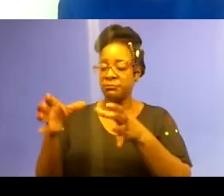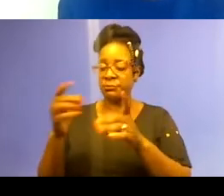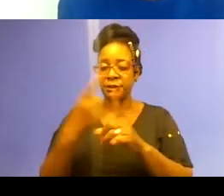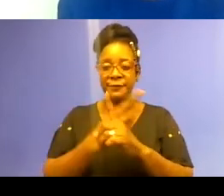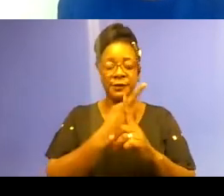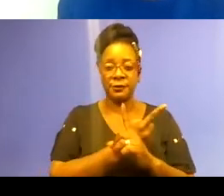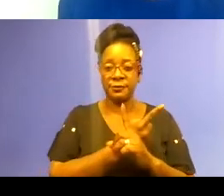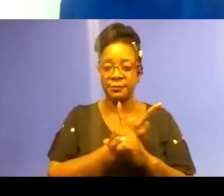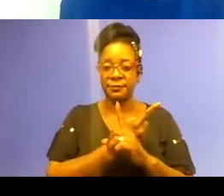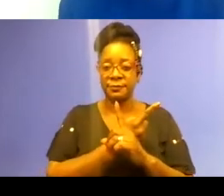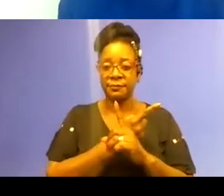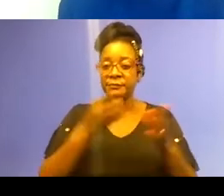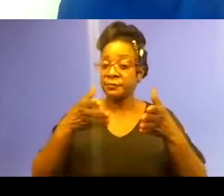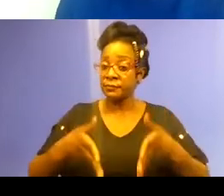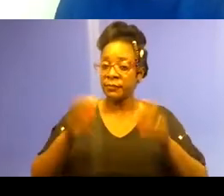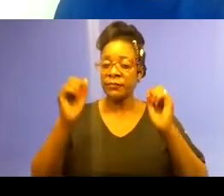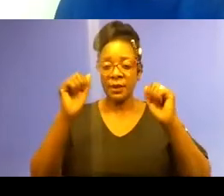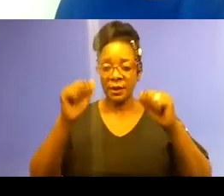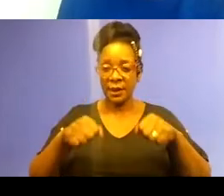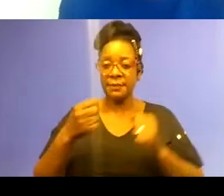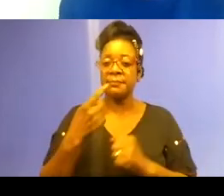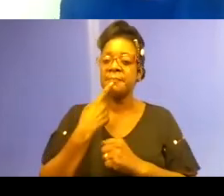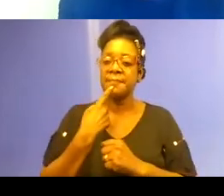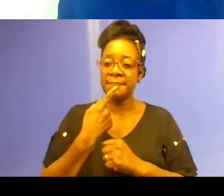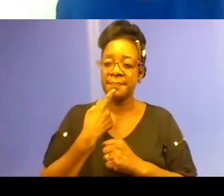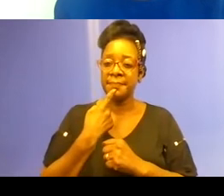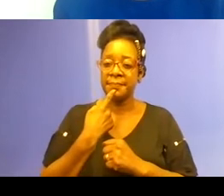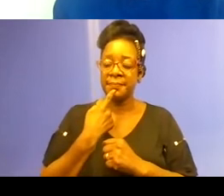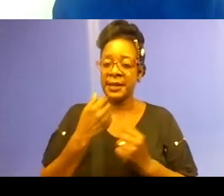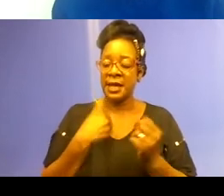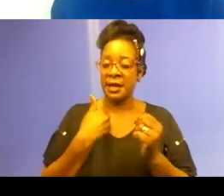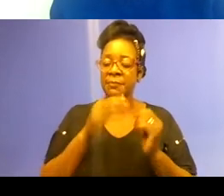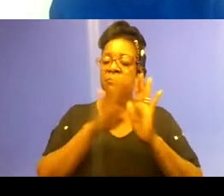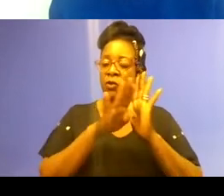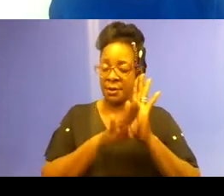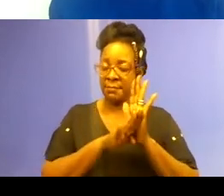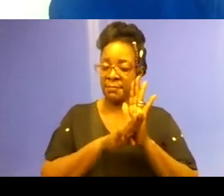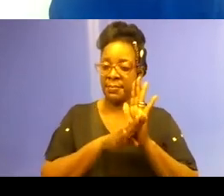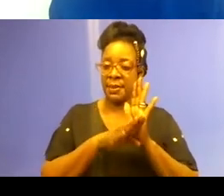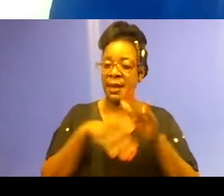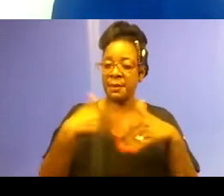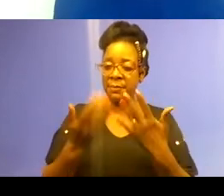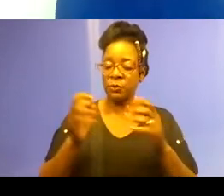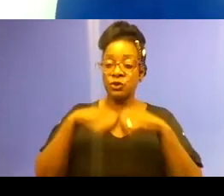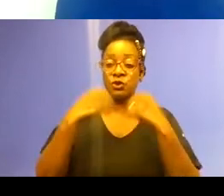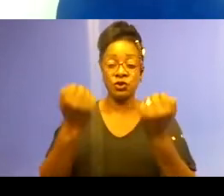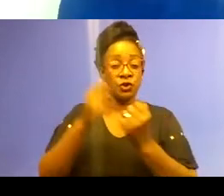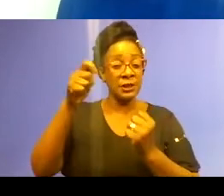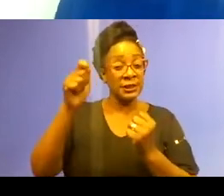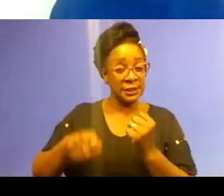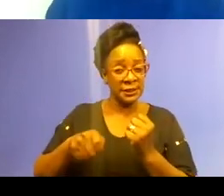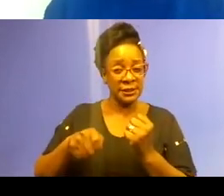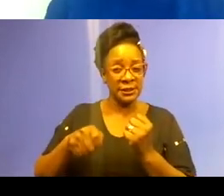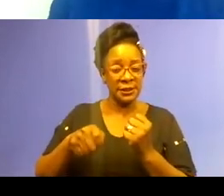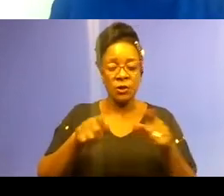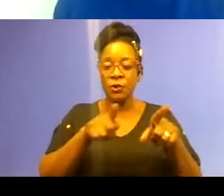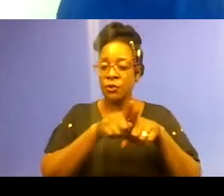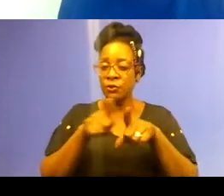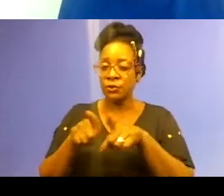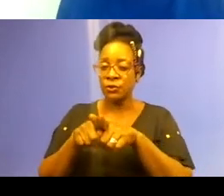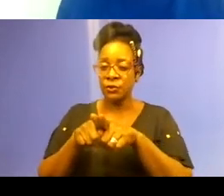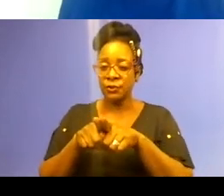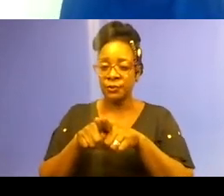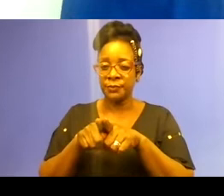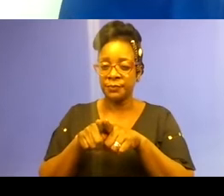I write, and I do program design about racial justice and inequity. Also, I'm a cisgender Black woman.